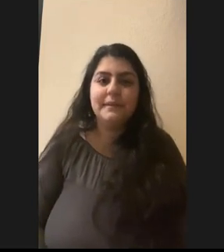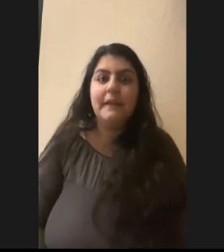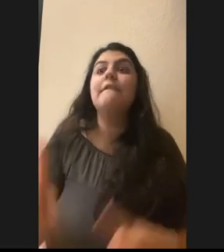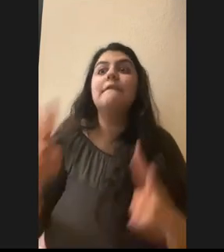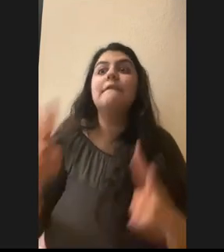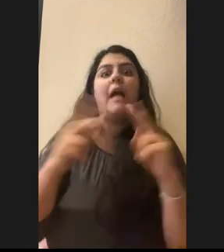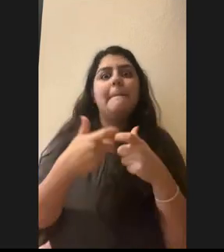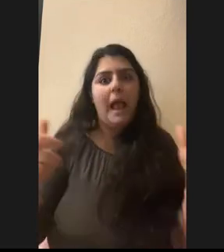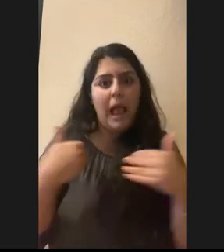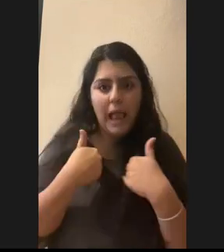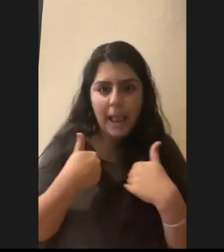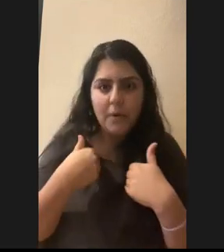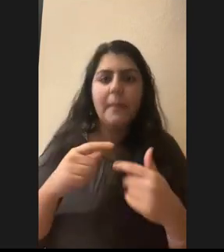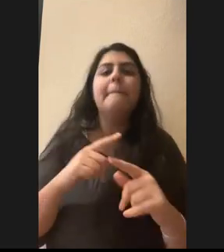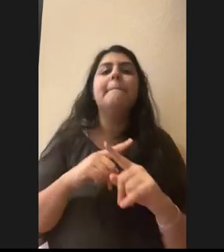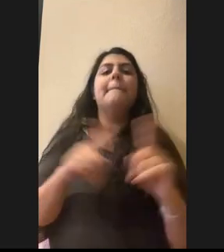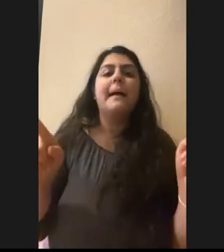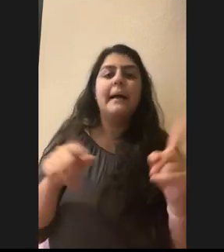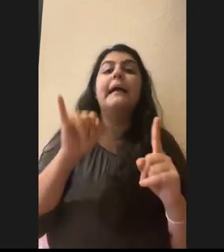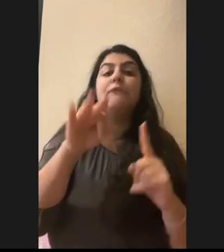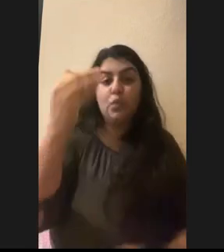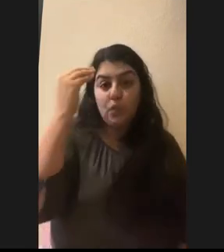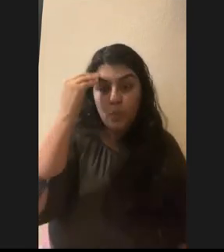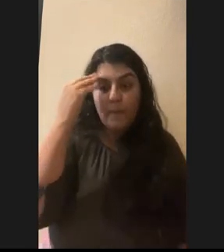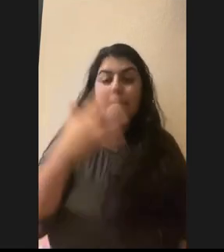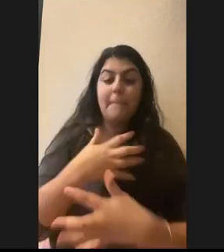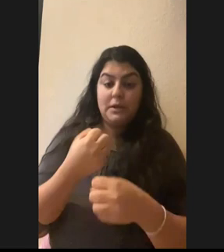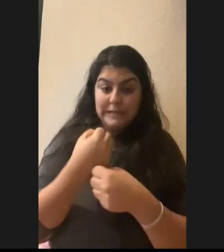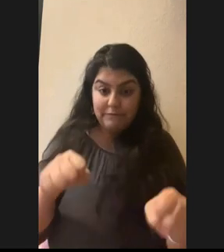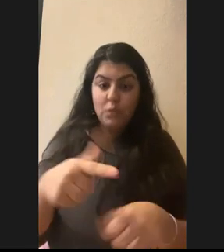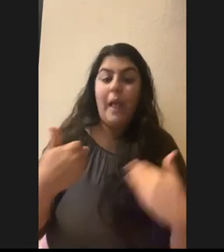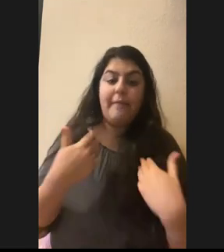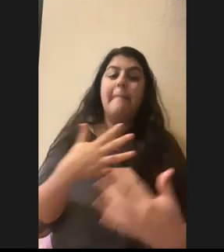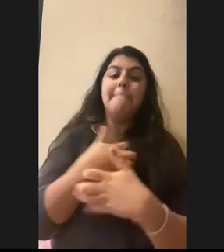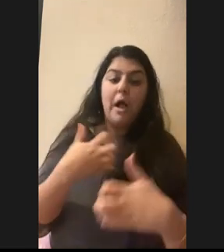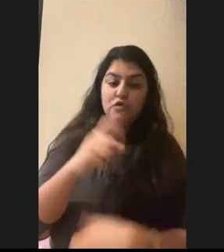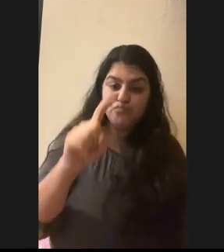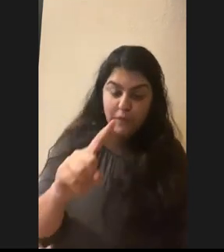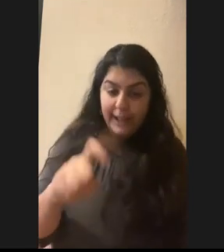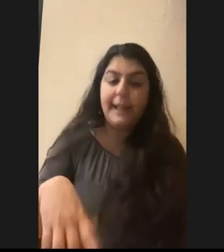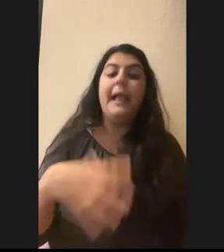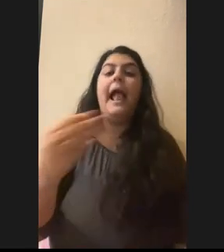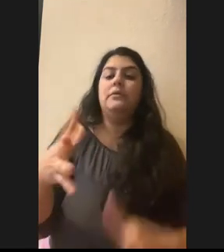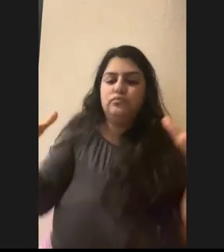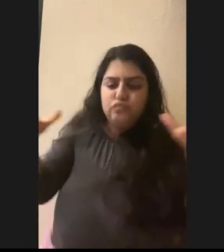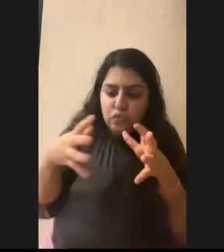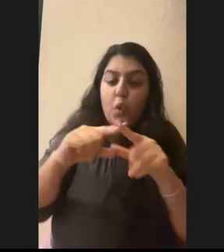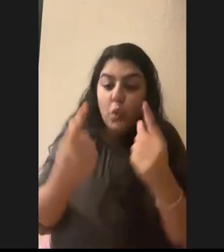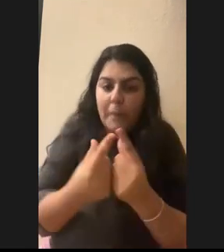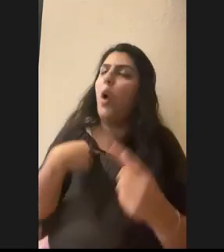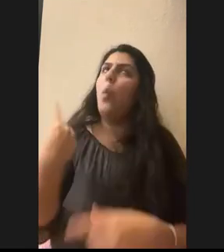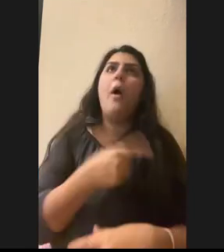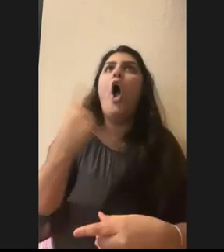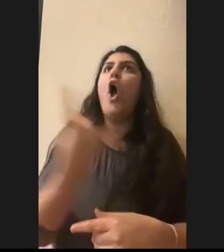animal. Um, but as long as you know, bear safety and you have your bear spray and you travel in a group, we were always working in groups, then it was still